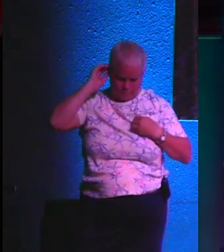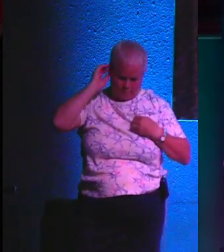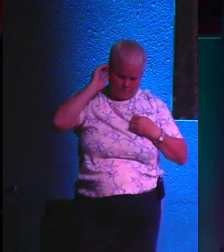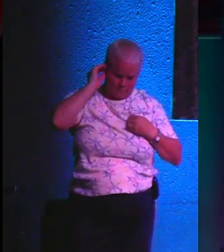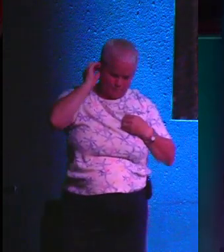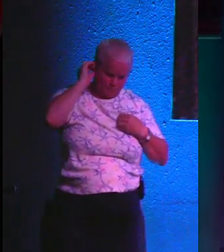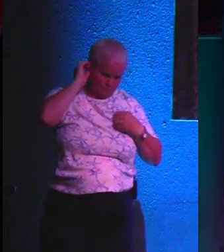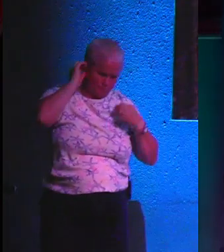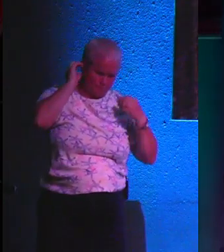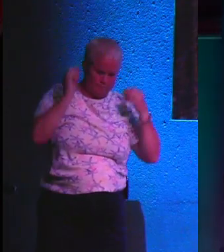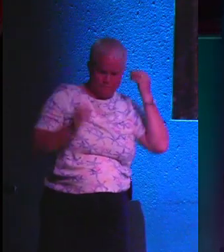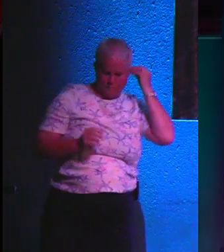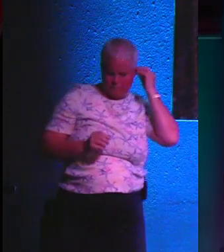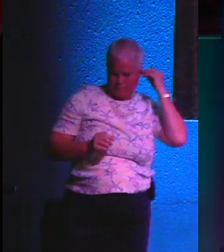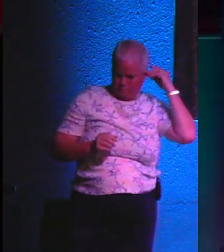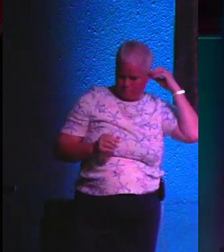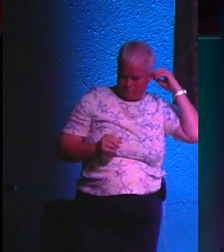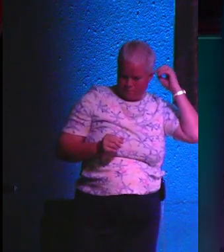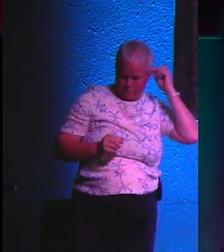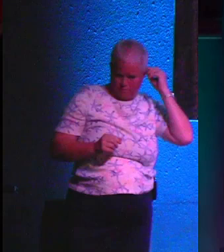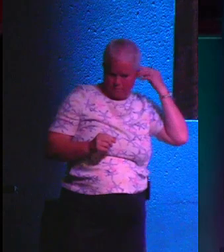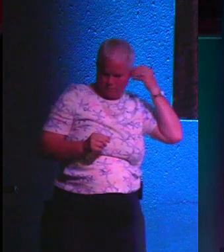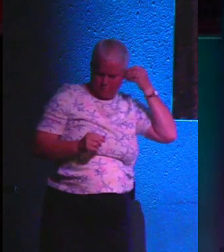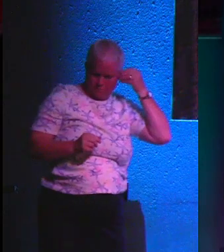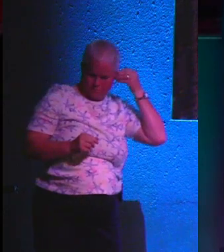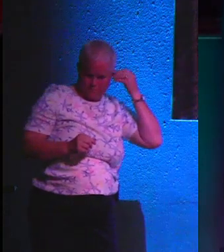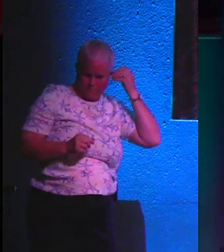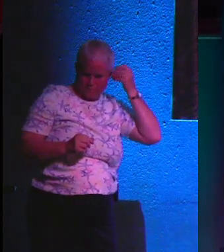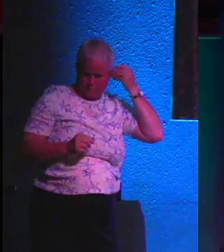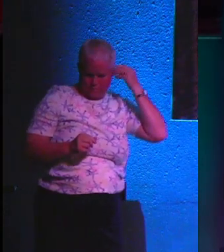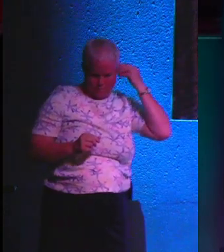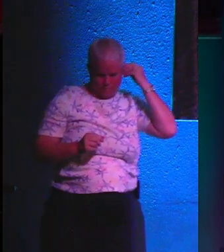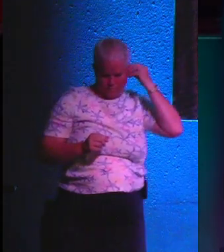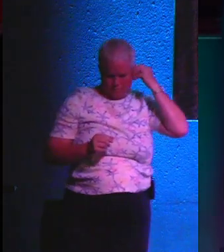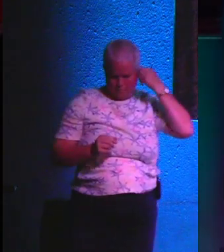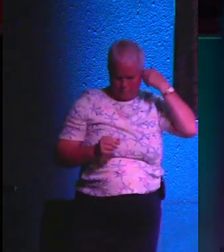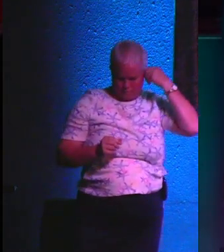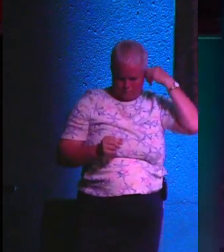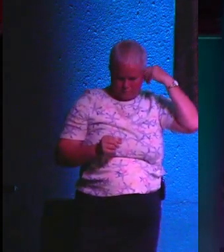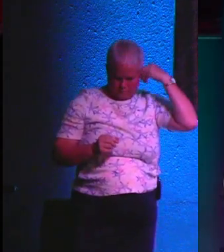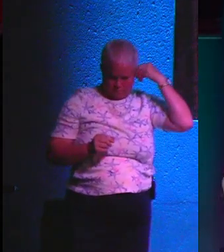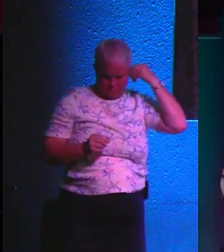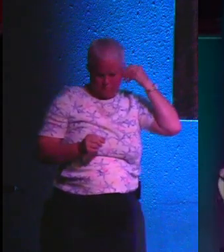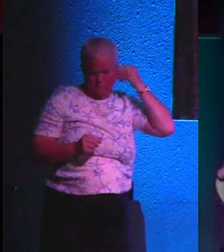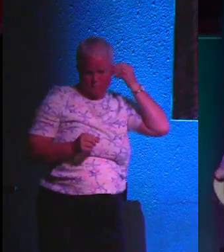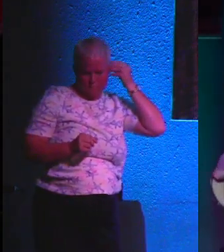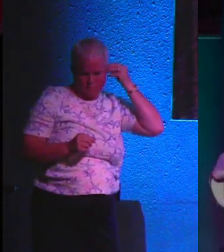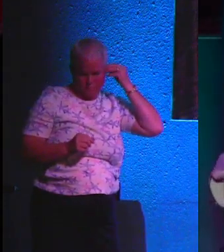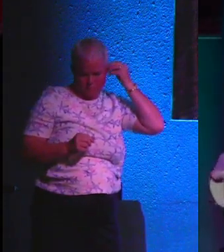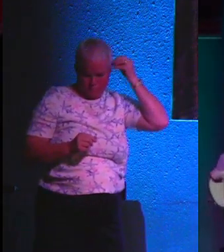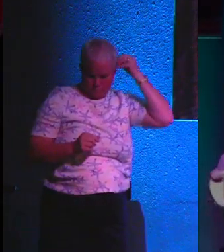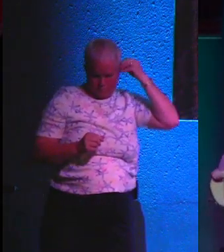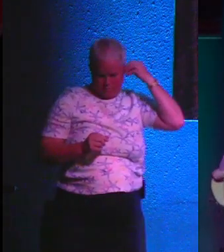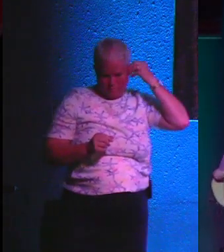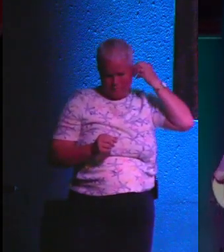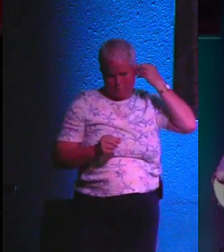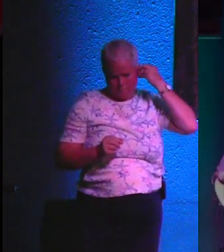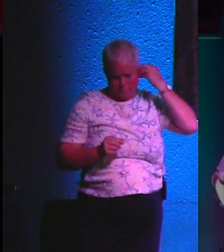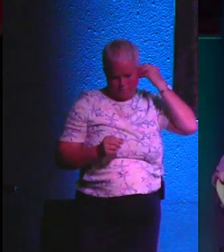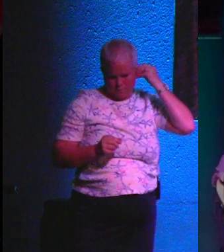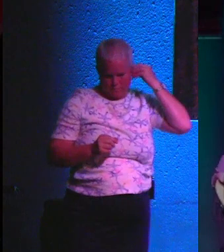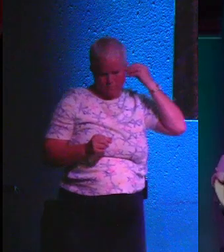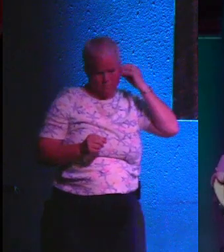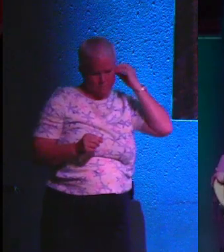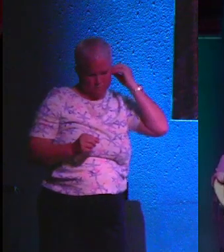Lord God, that you are not a God of our calendar, Lord God. God, you are here. It doesn't matter if there's the